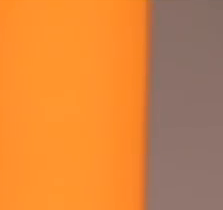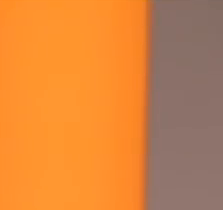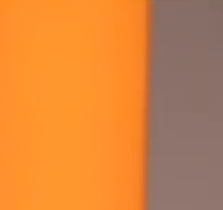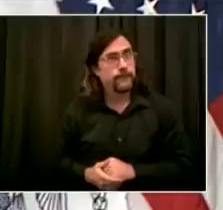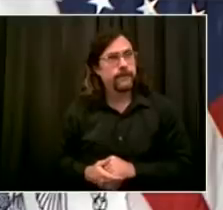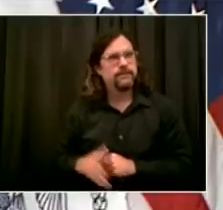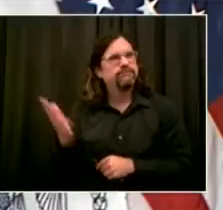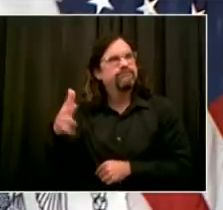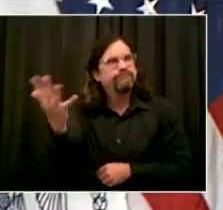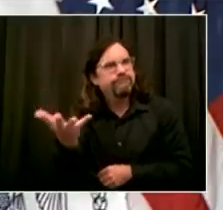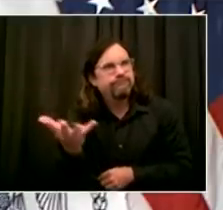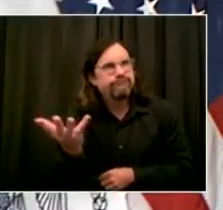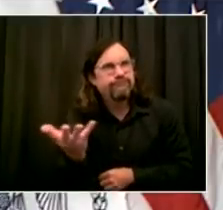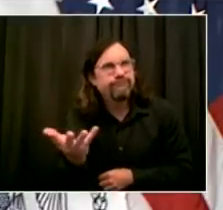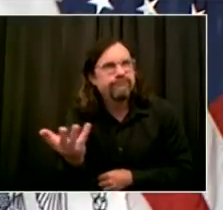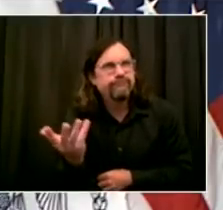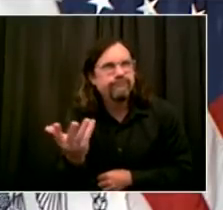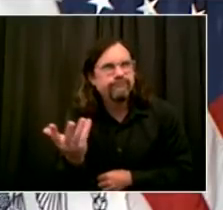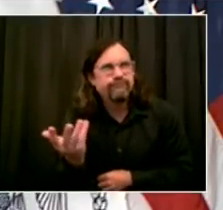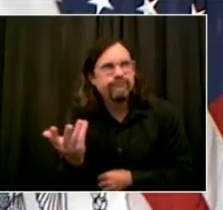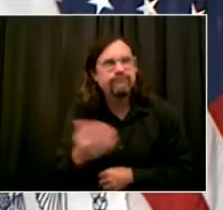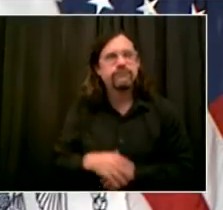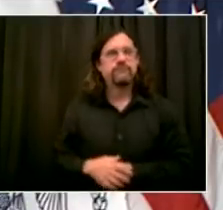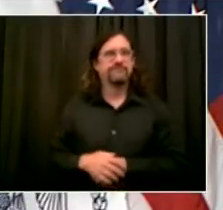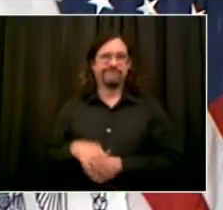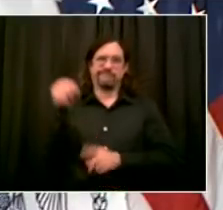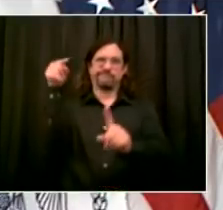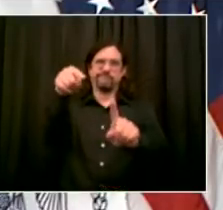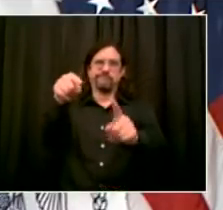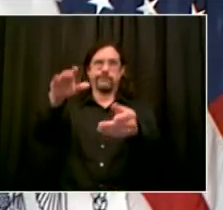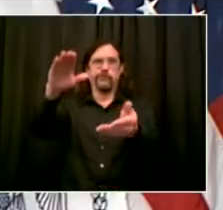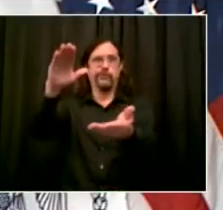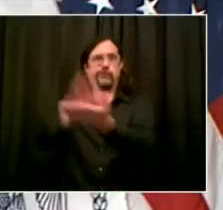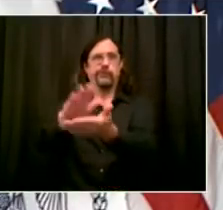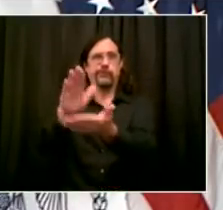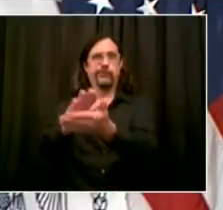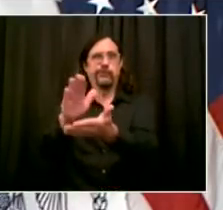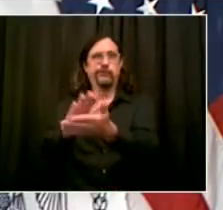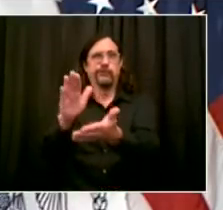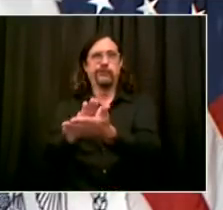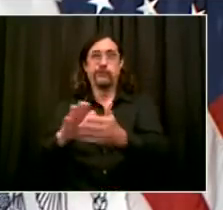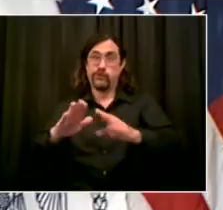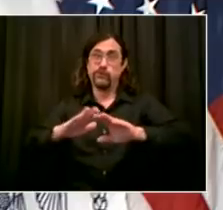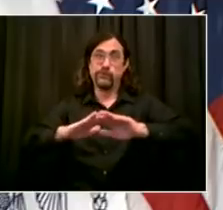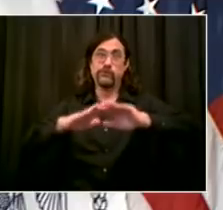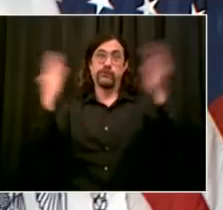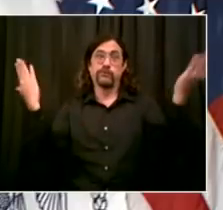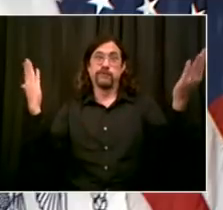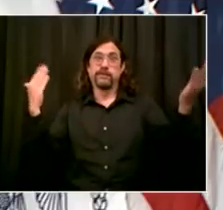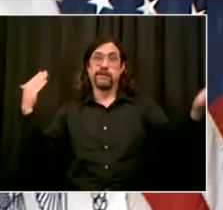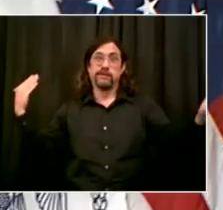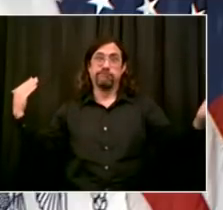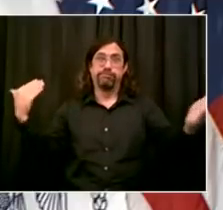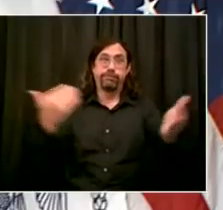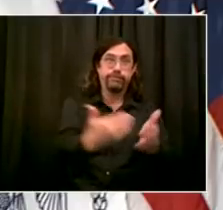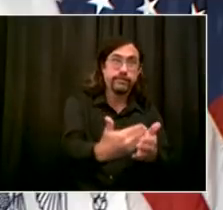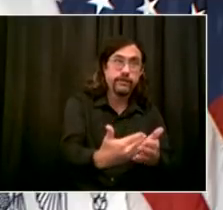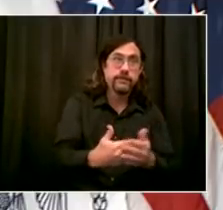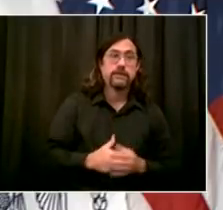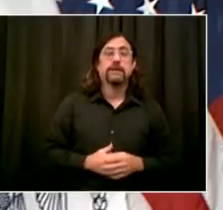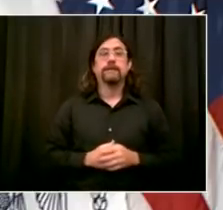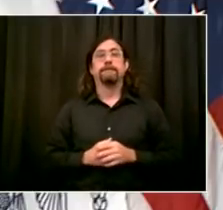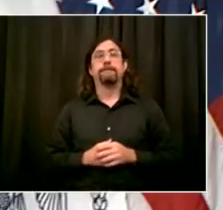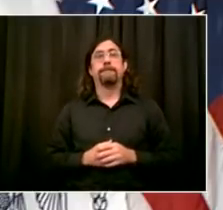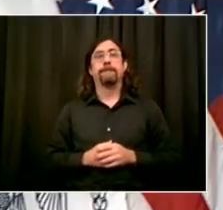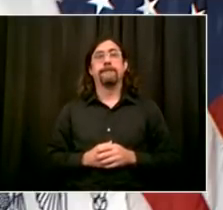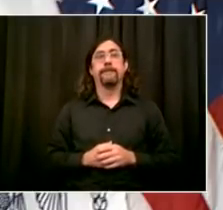that now. Public schools. We, this city went through so much back in March, April, May,